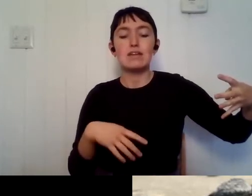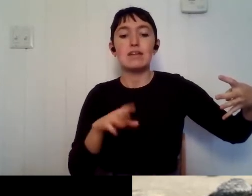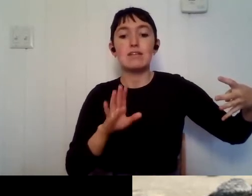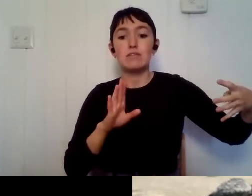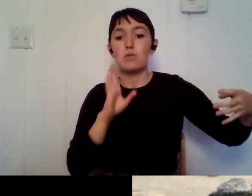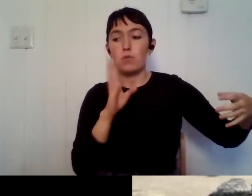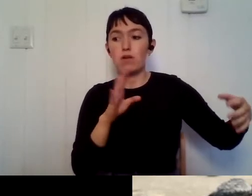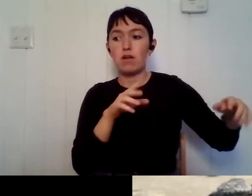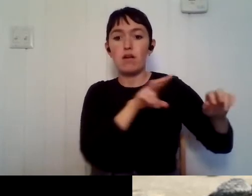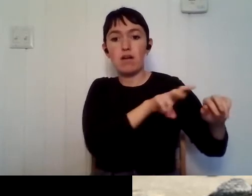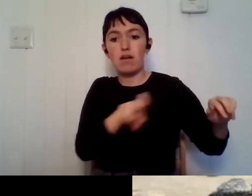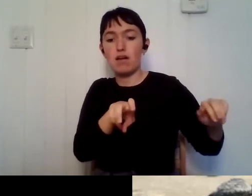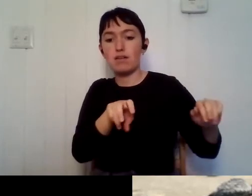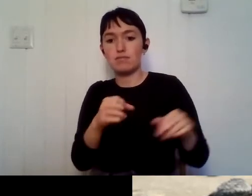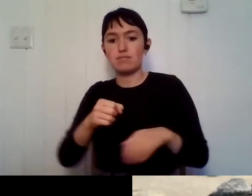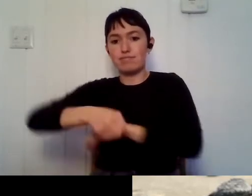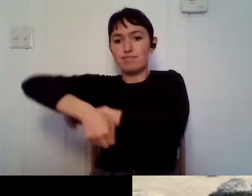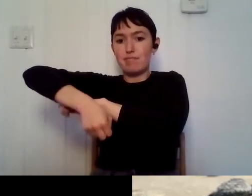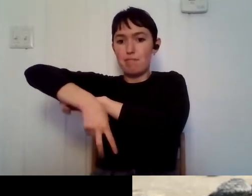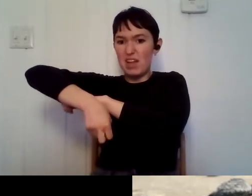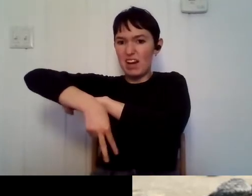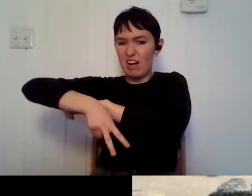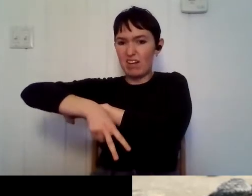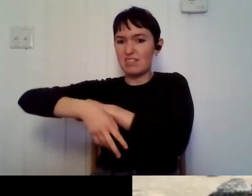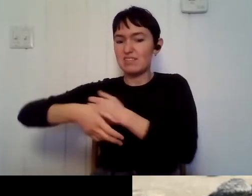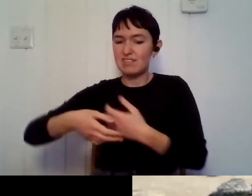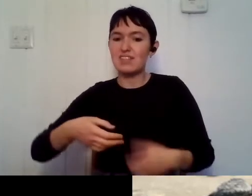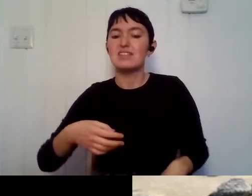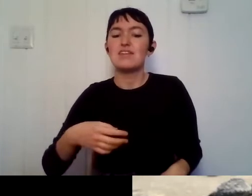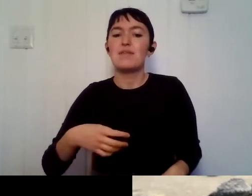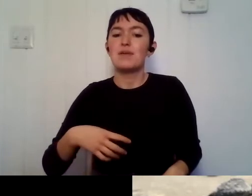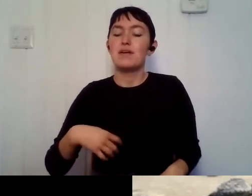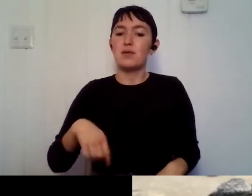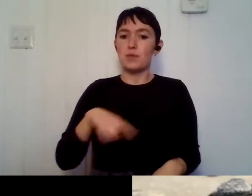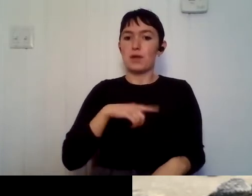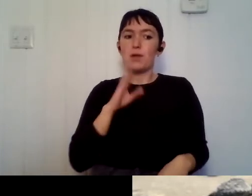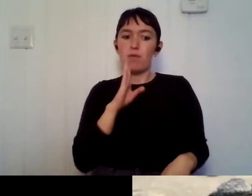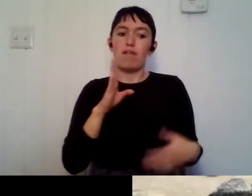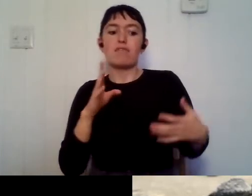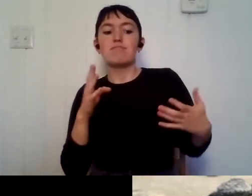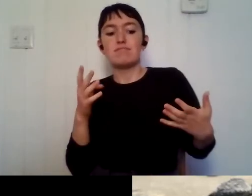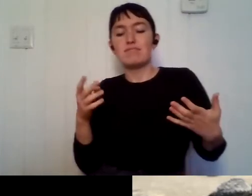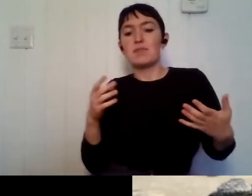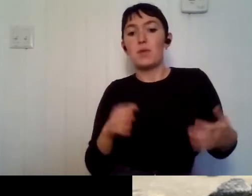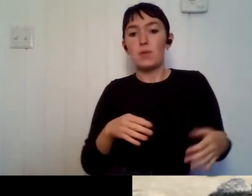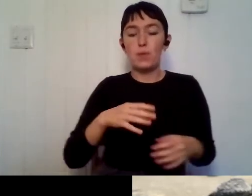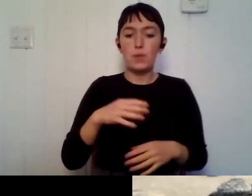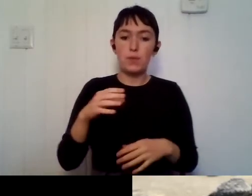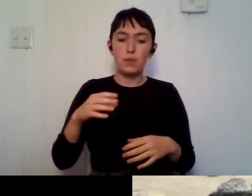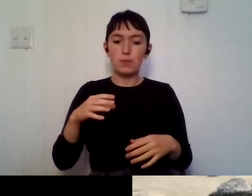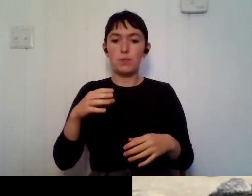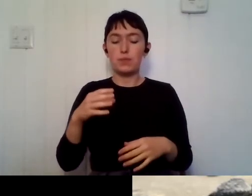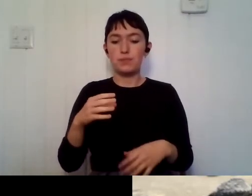um, depending on how many bats we had to collect and process. And then we'll wake up at around